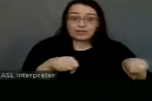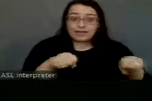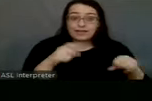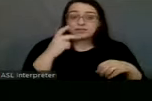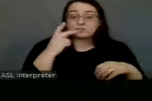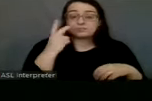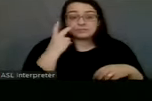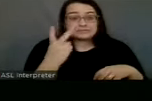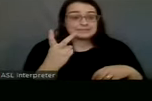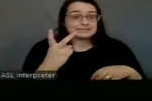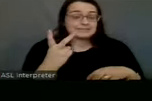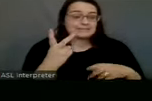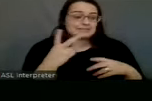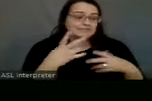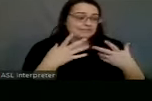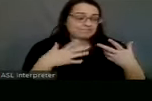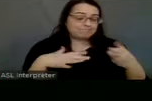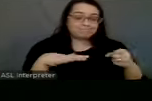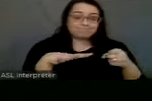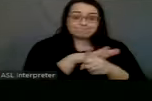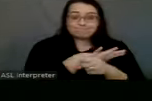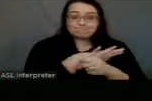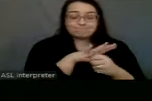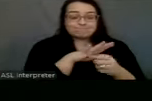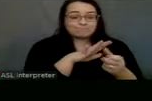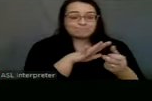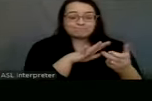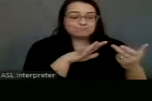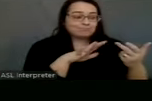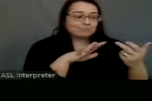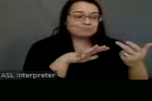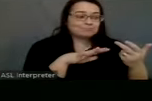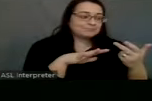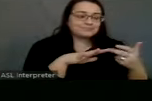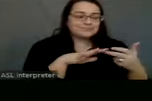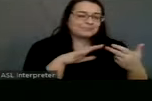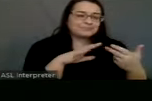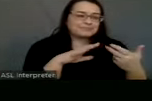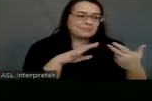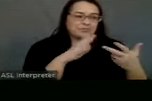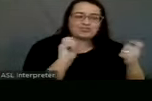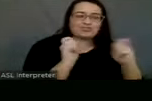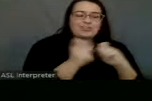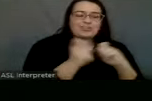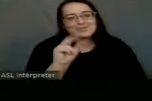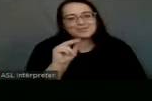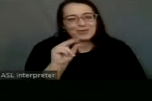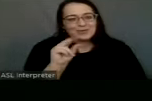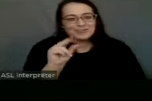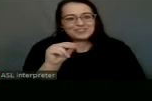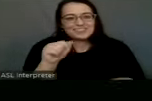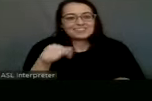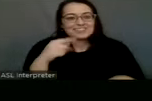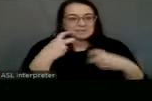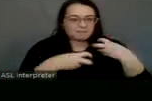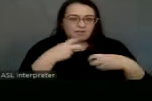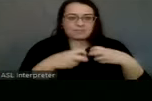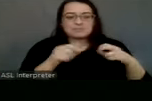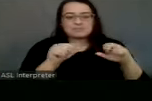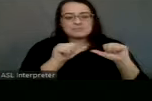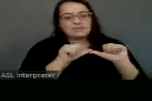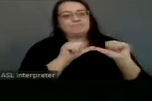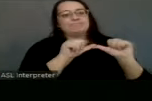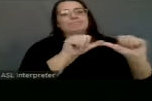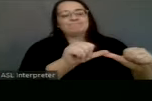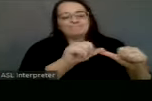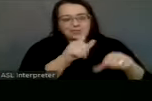see, you know, complete turnaround? Absolutely not. This, this problem has been created, uh,